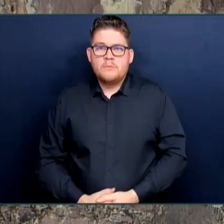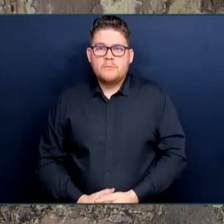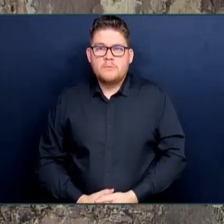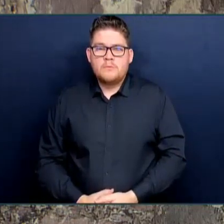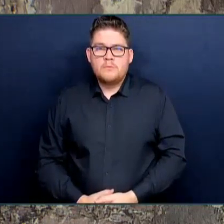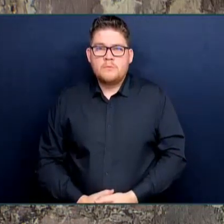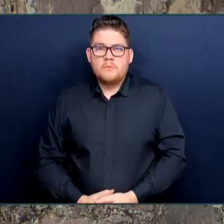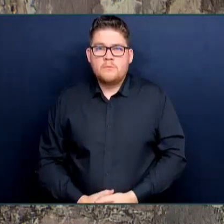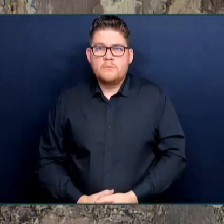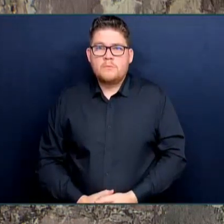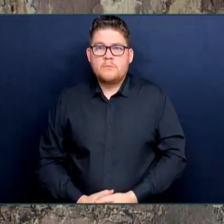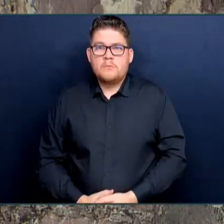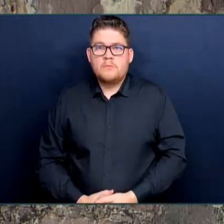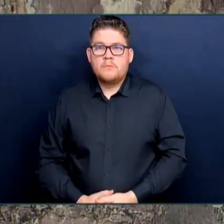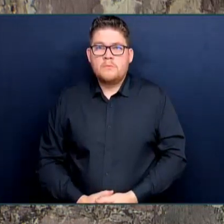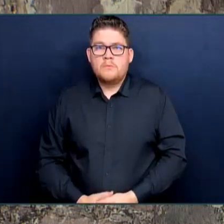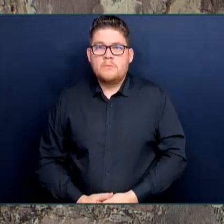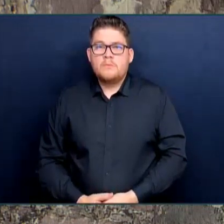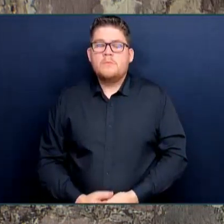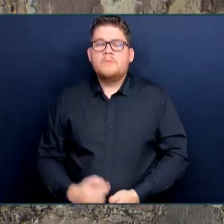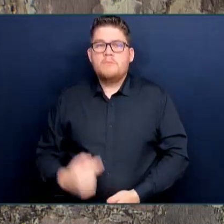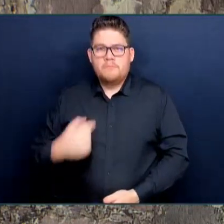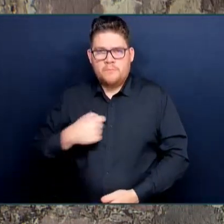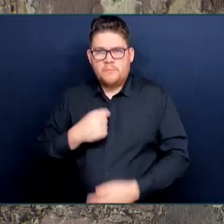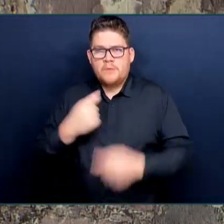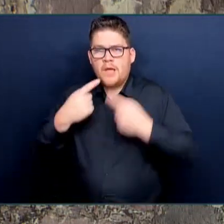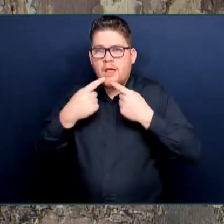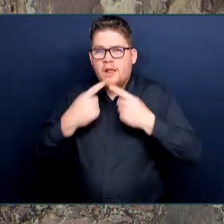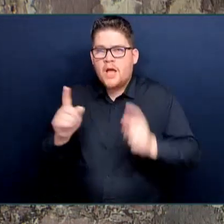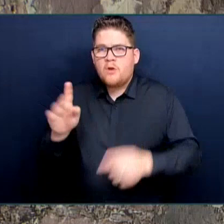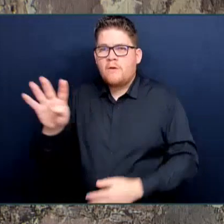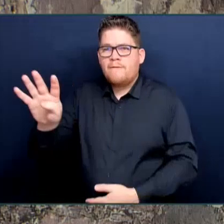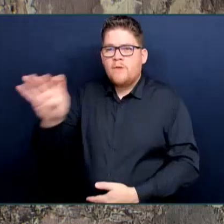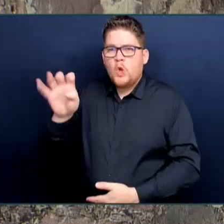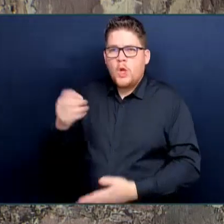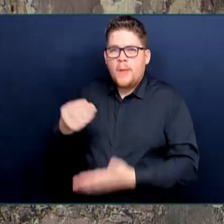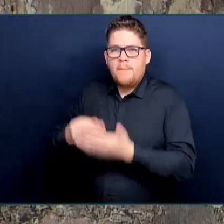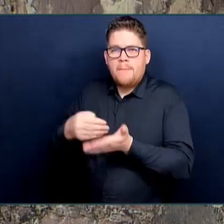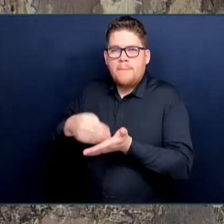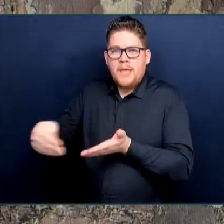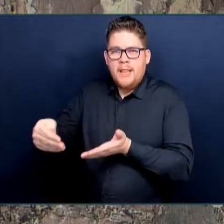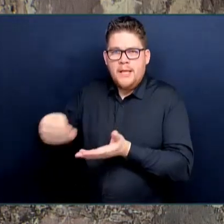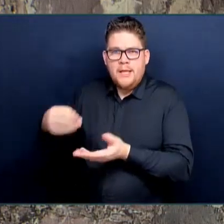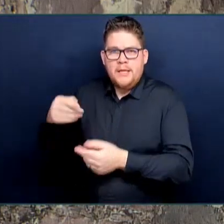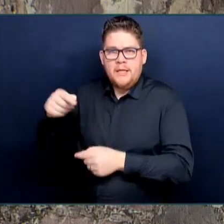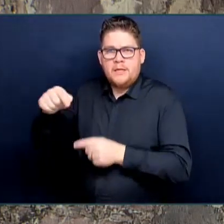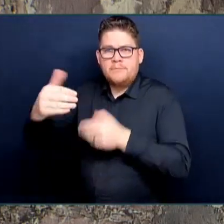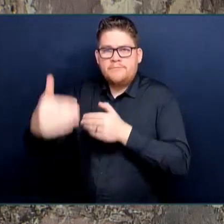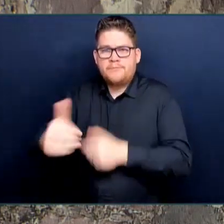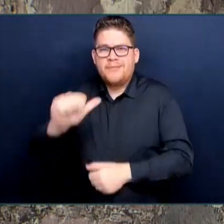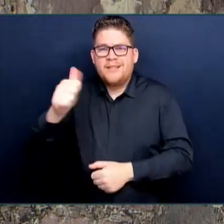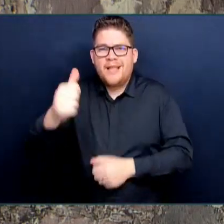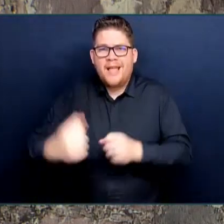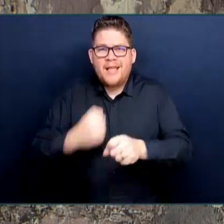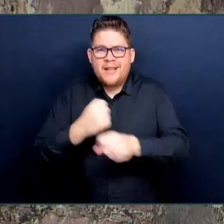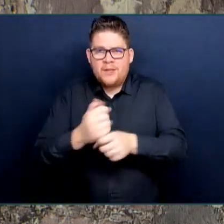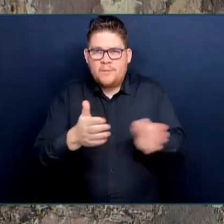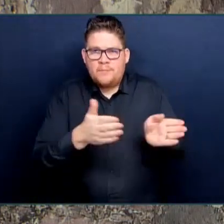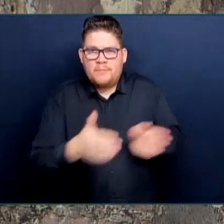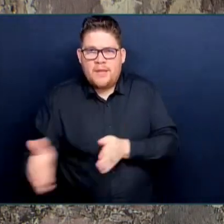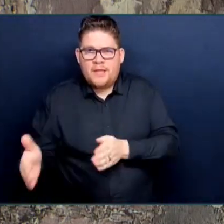first phase of a 10-year cancer plan, faster treatment for British Columbians across the province, including regional cancer centres.